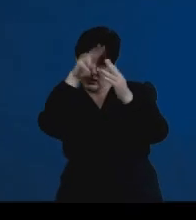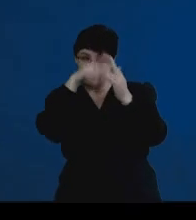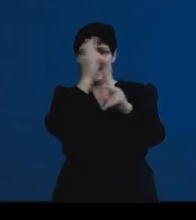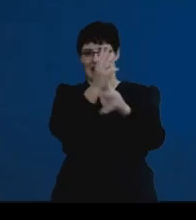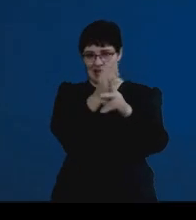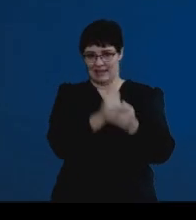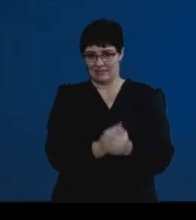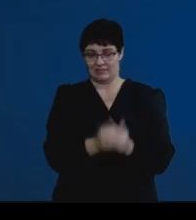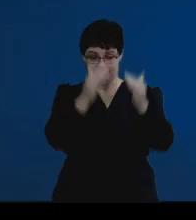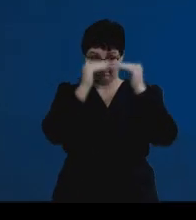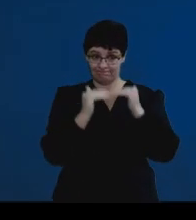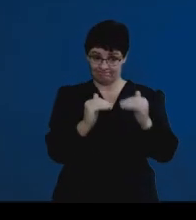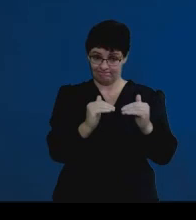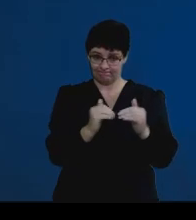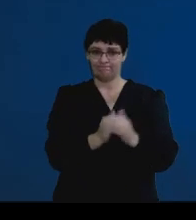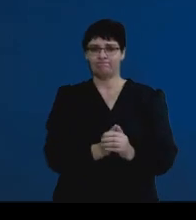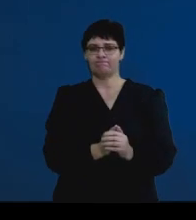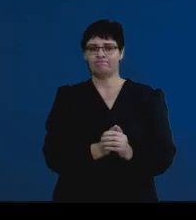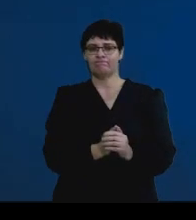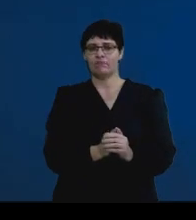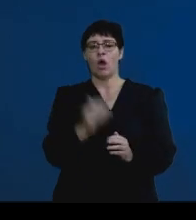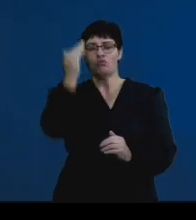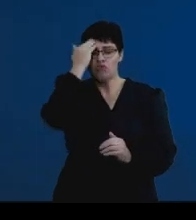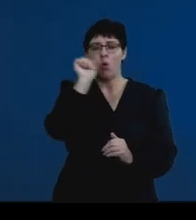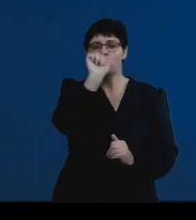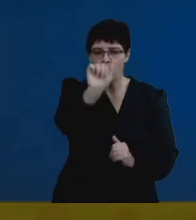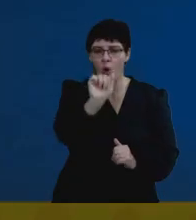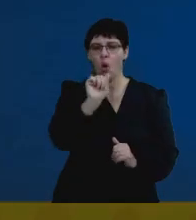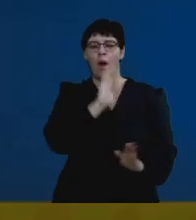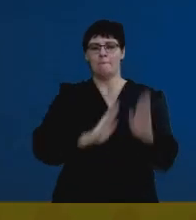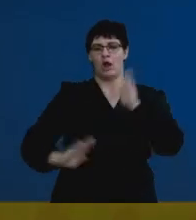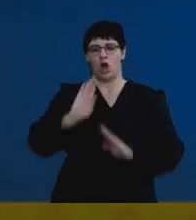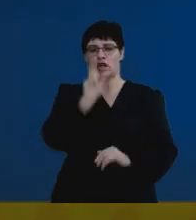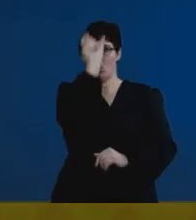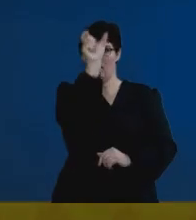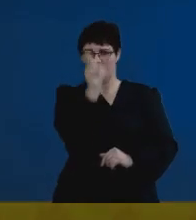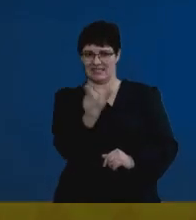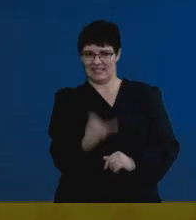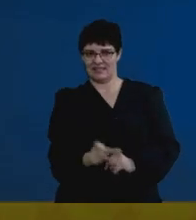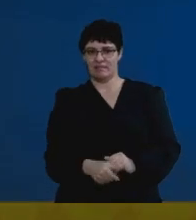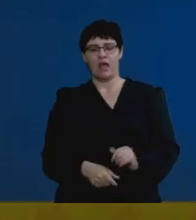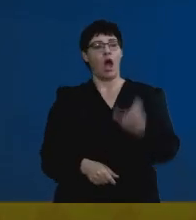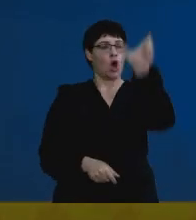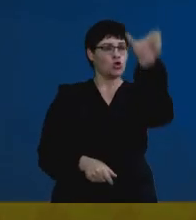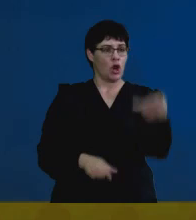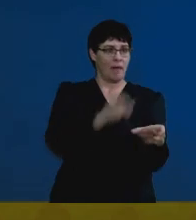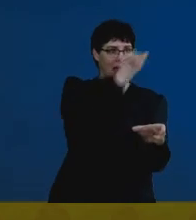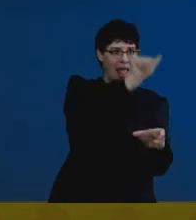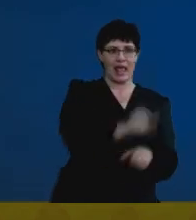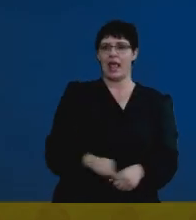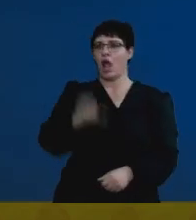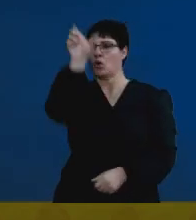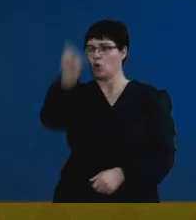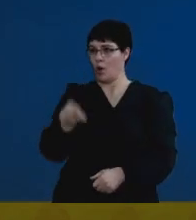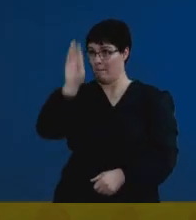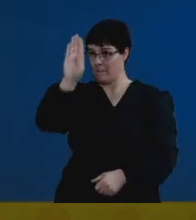The next part of it is knowing your biological terms. Section A often has a column A and a column B matching